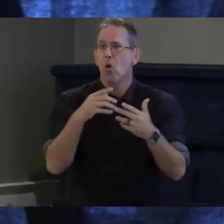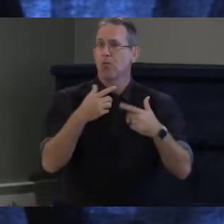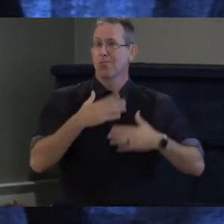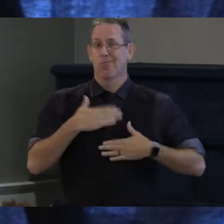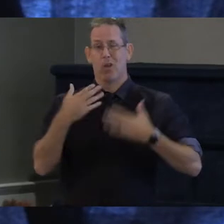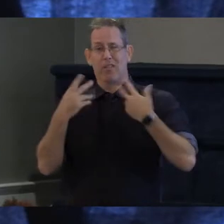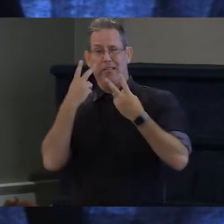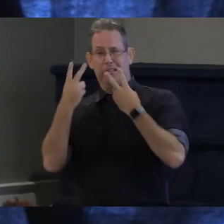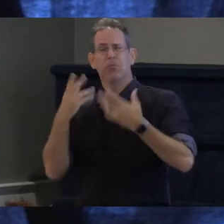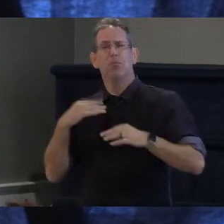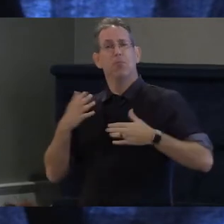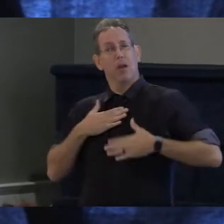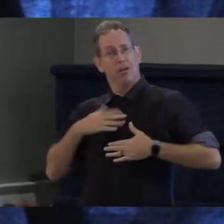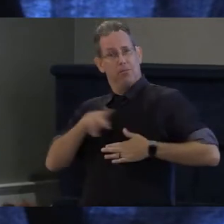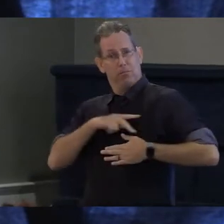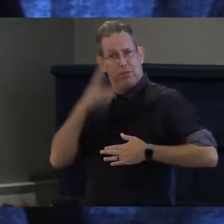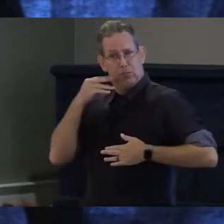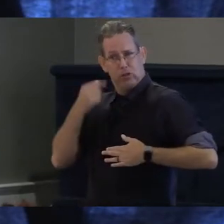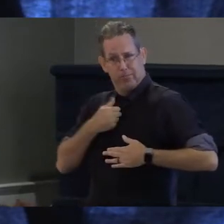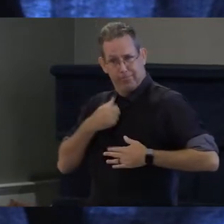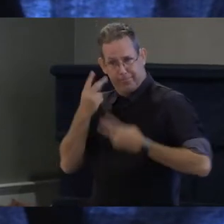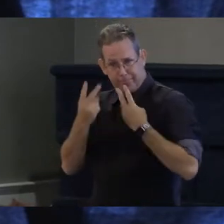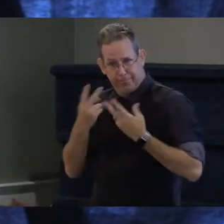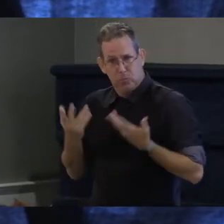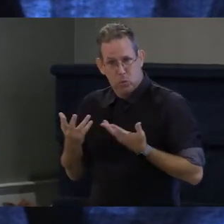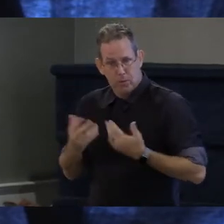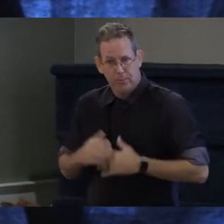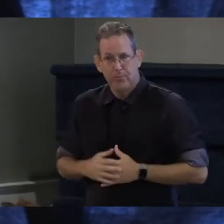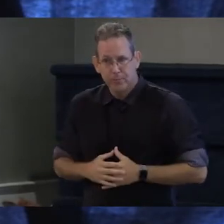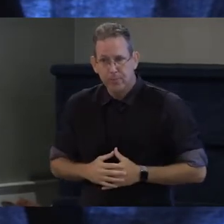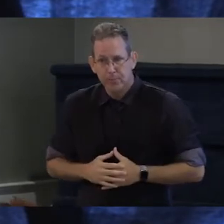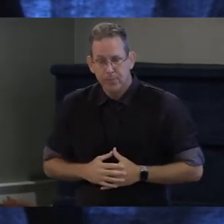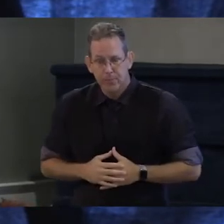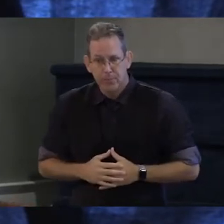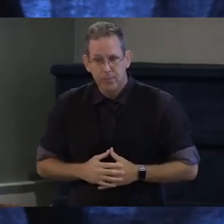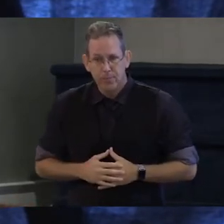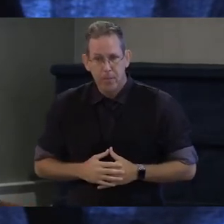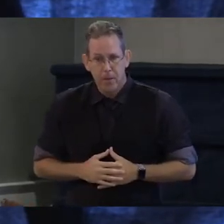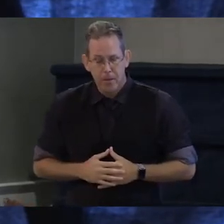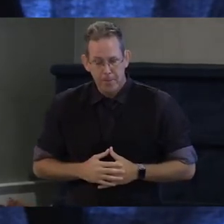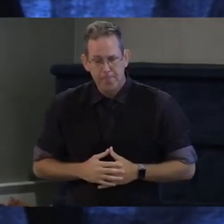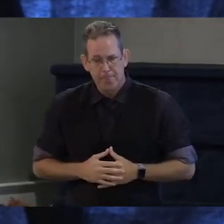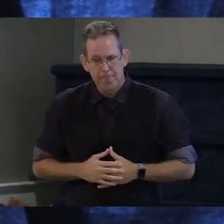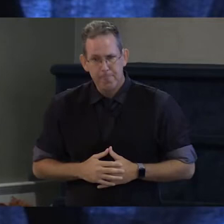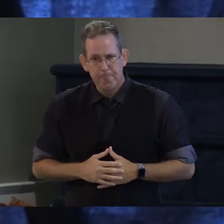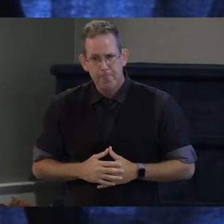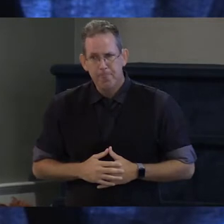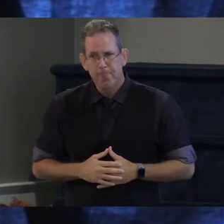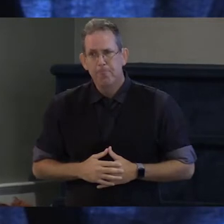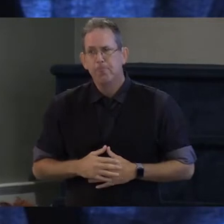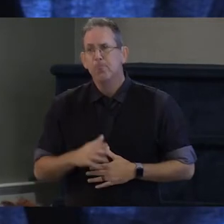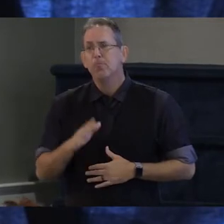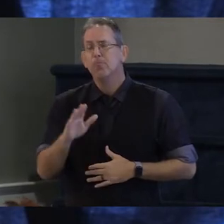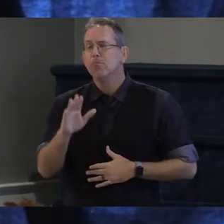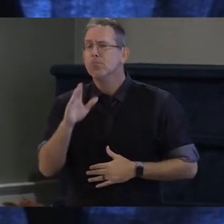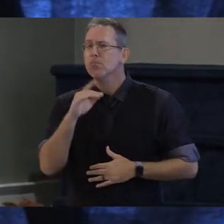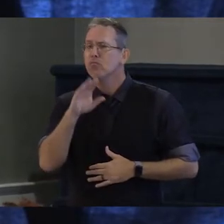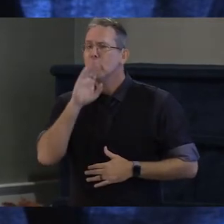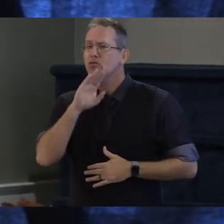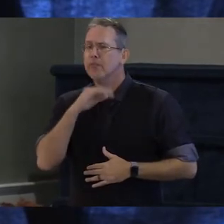of discouragement, frustration,